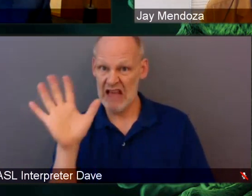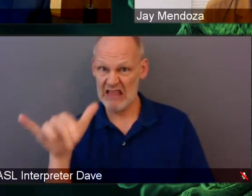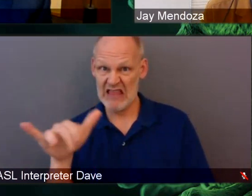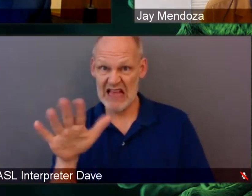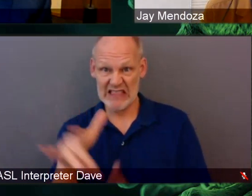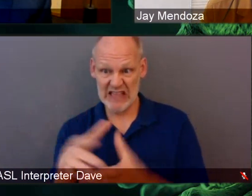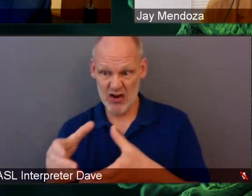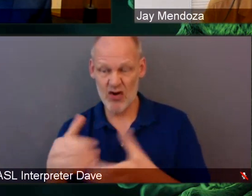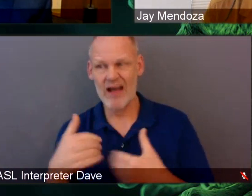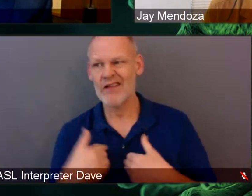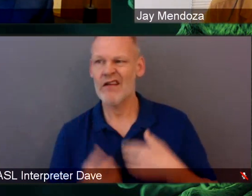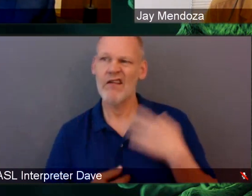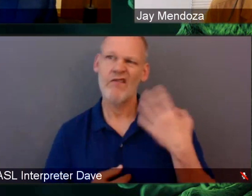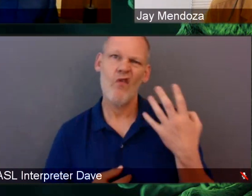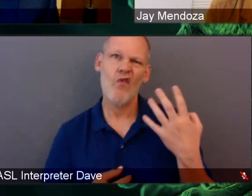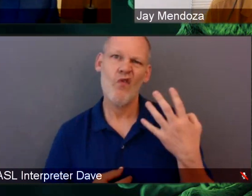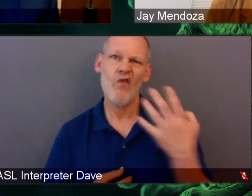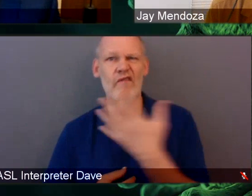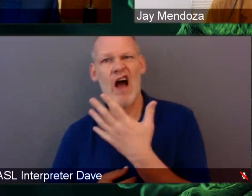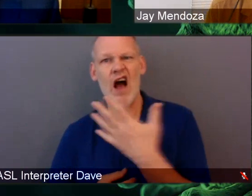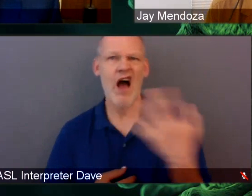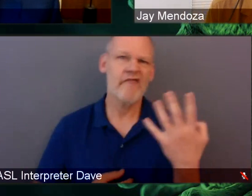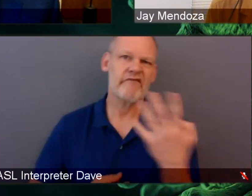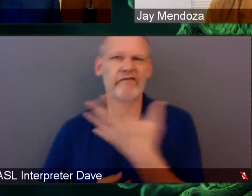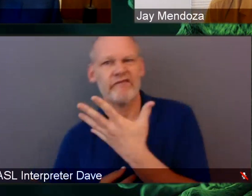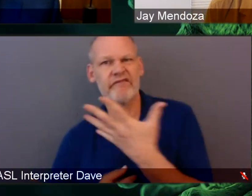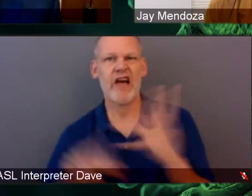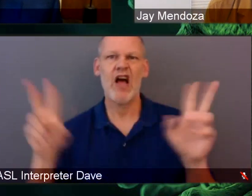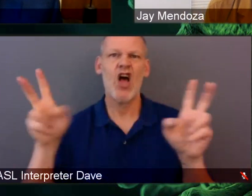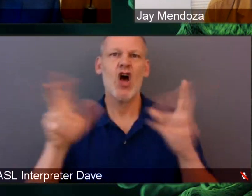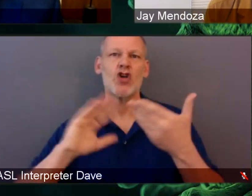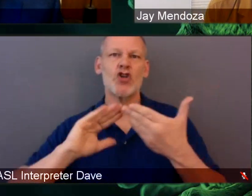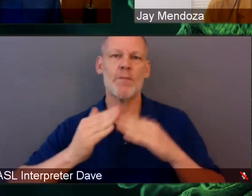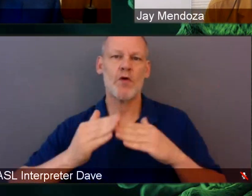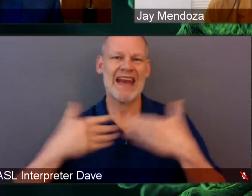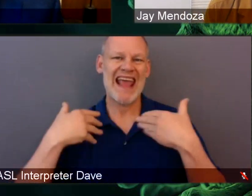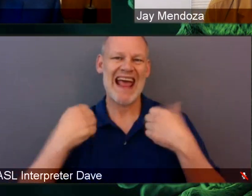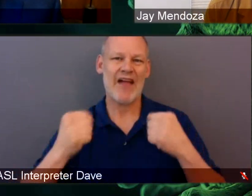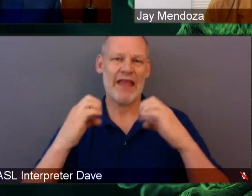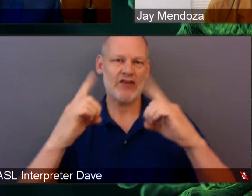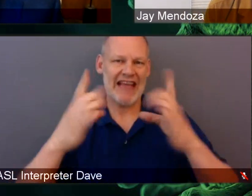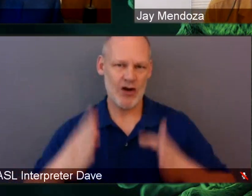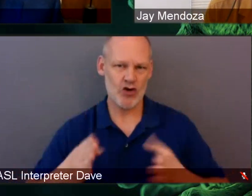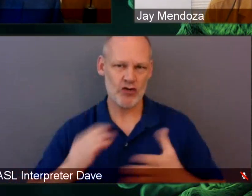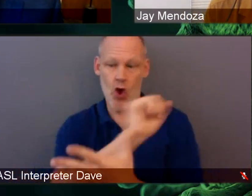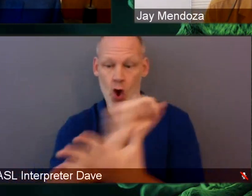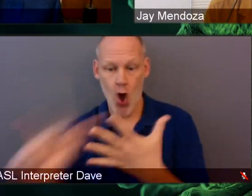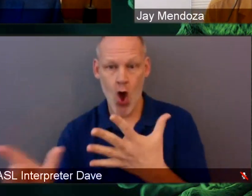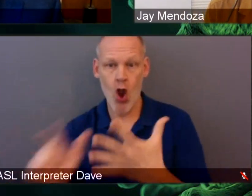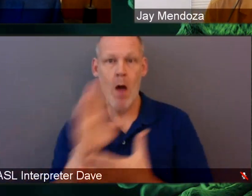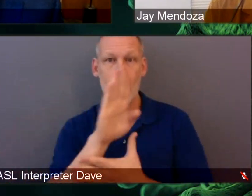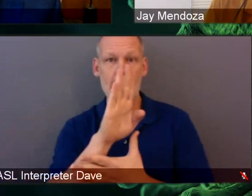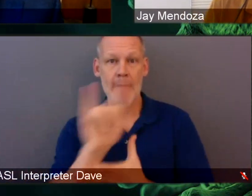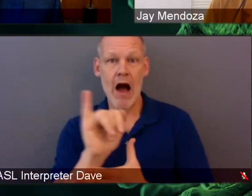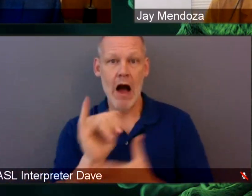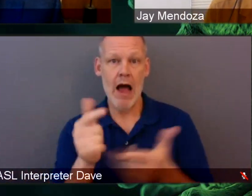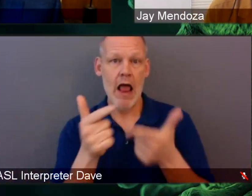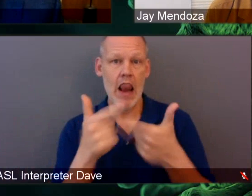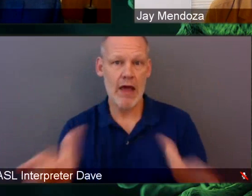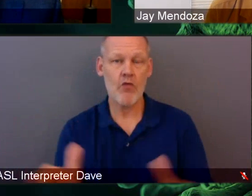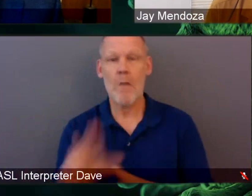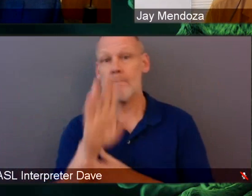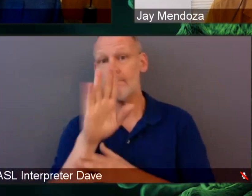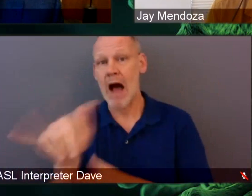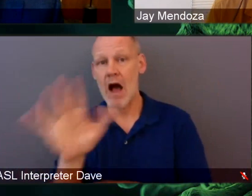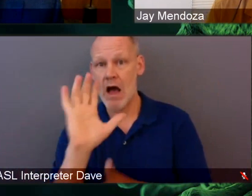studies, four or five community health educators. They're all bilingual, bicultural, Hispanic,